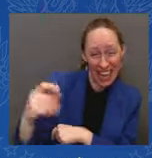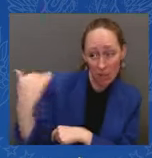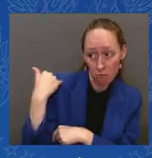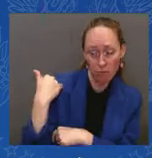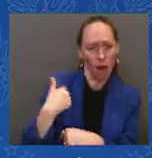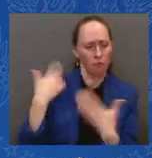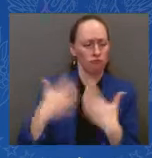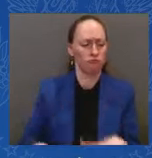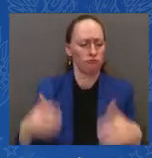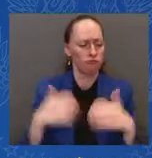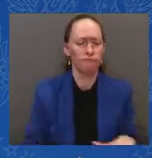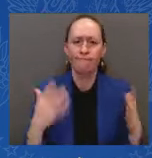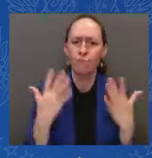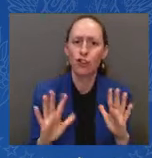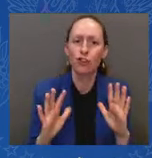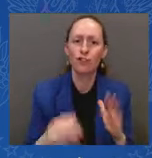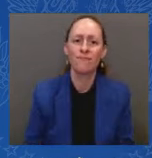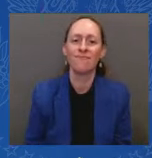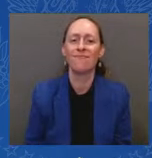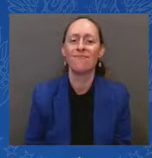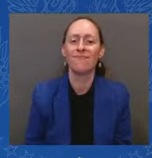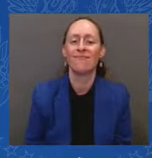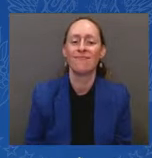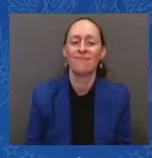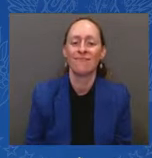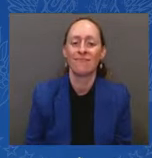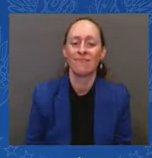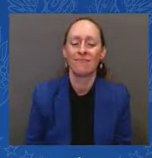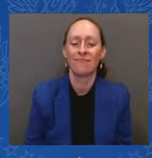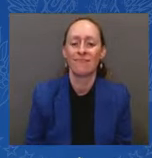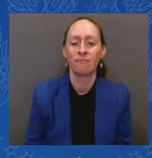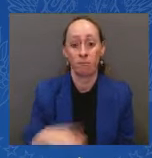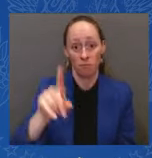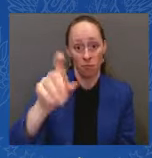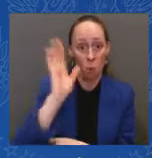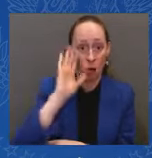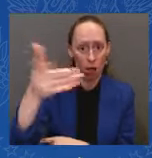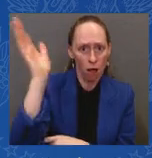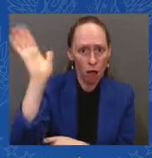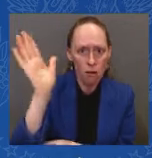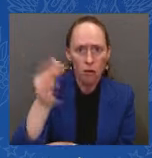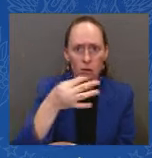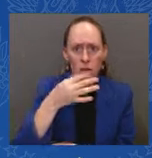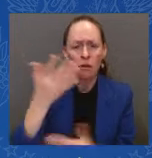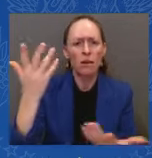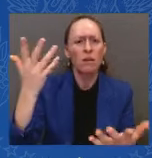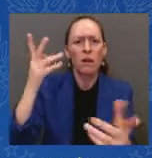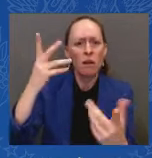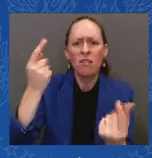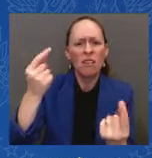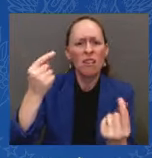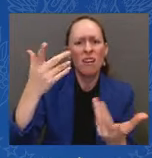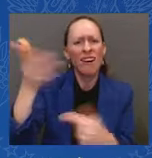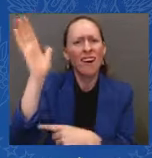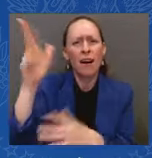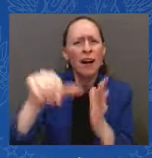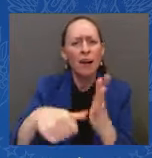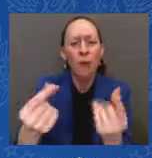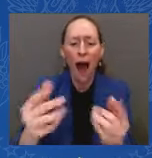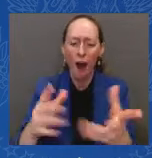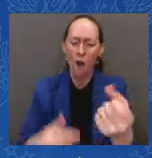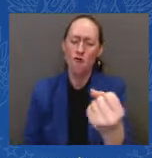argument are you going to make? The Why don't you wait and listen to it? The I'm going to make the argument that it's overwhelmingly